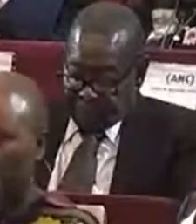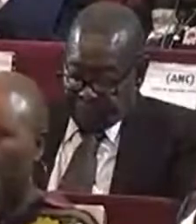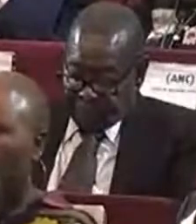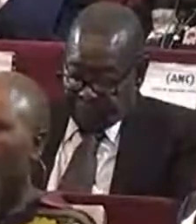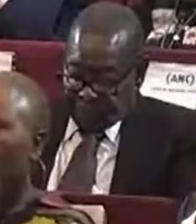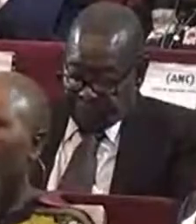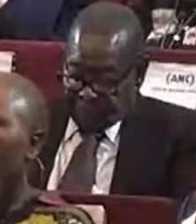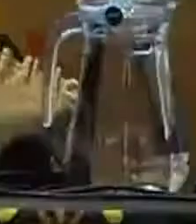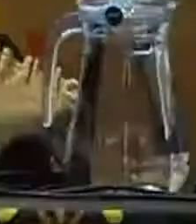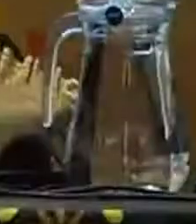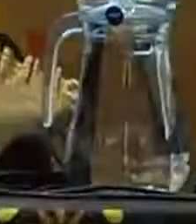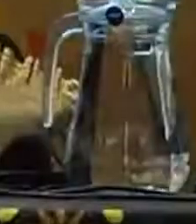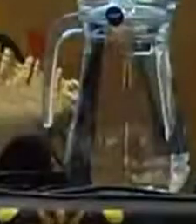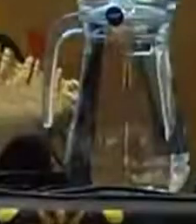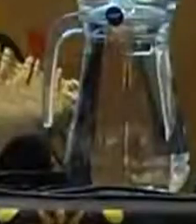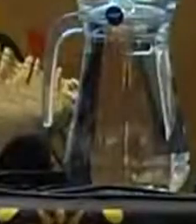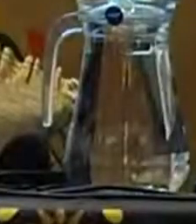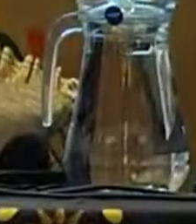Anyone speaking?